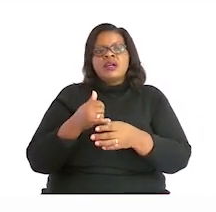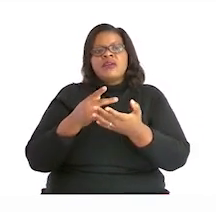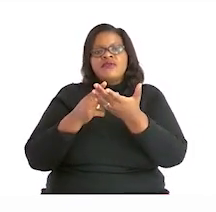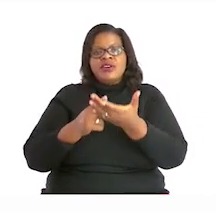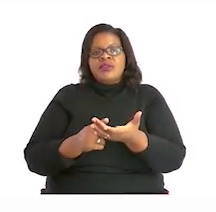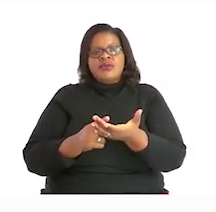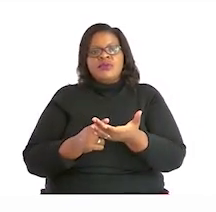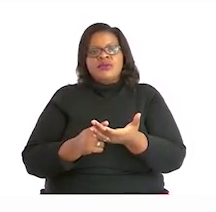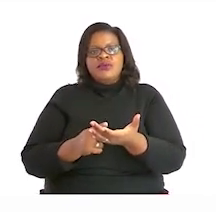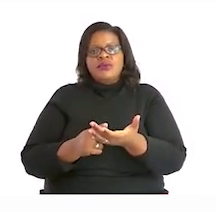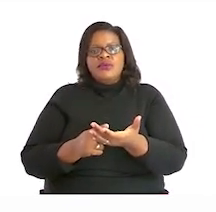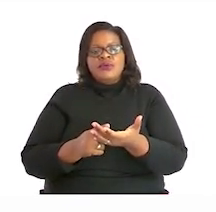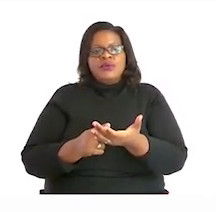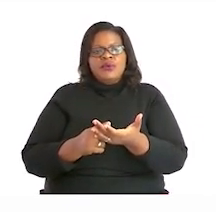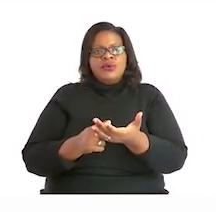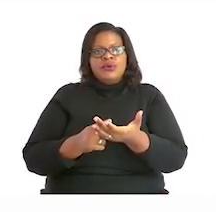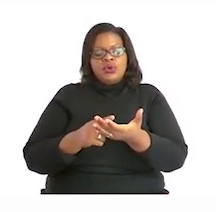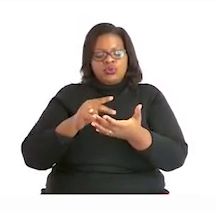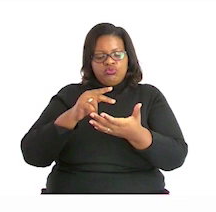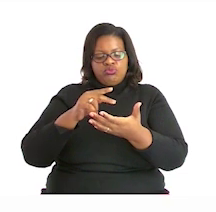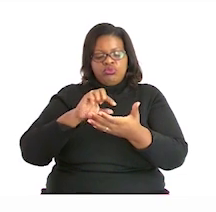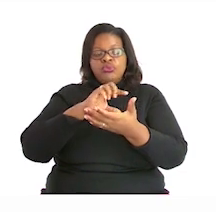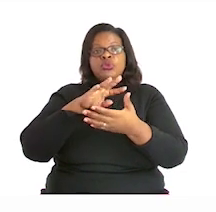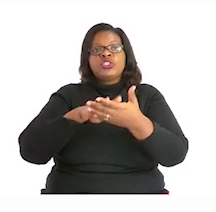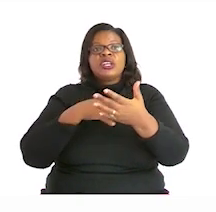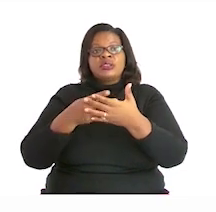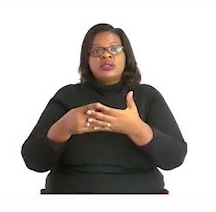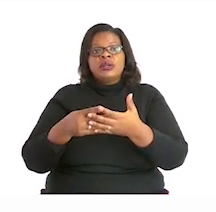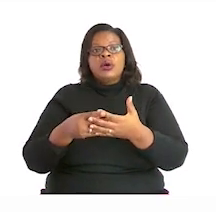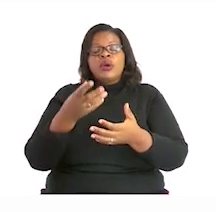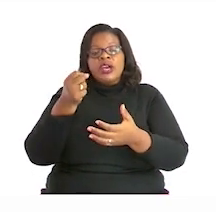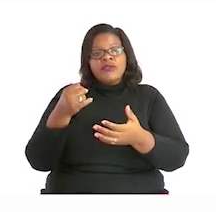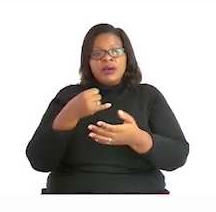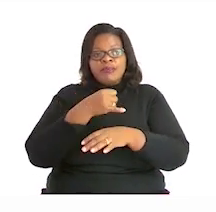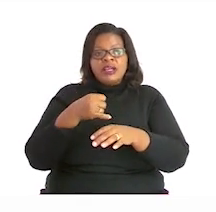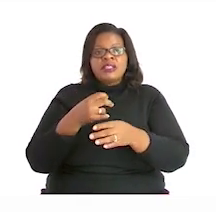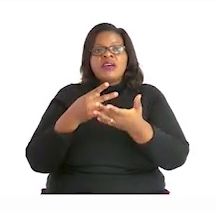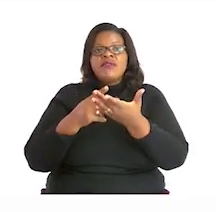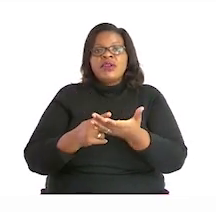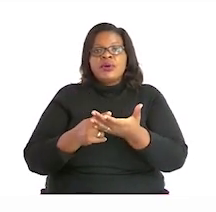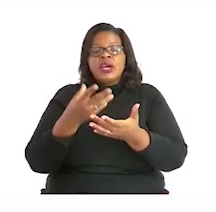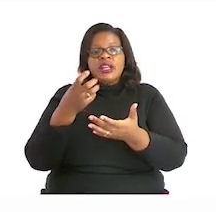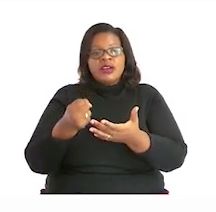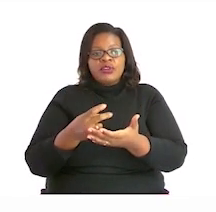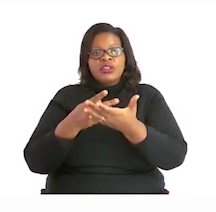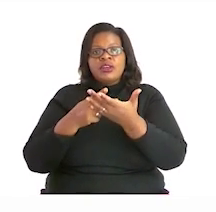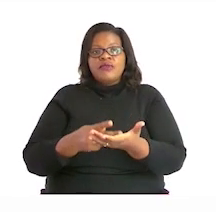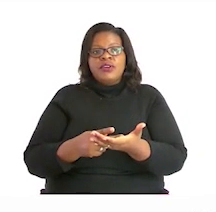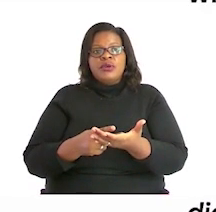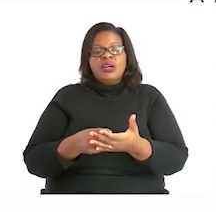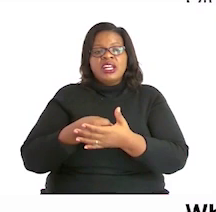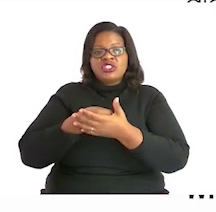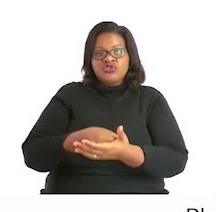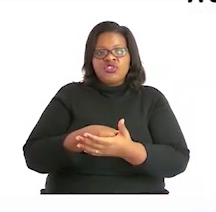chart, we get our place value, and we get our value. Now, let's try